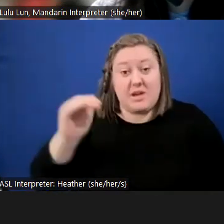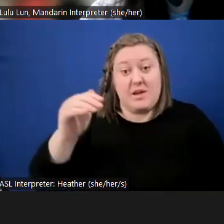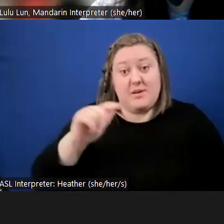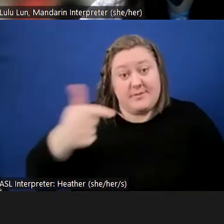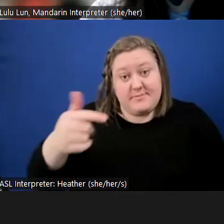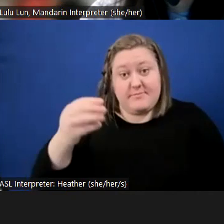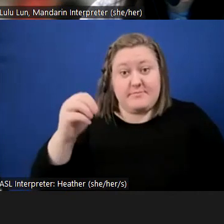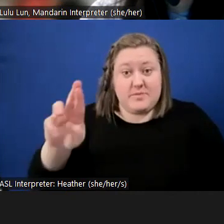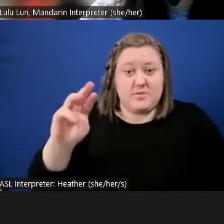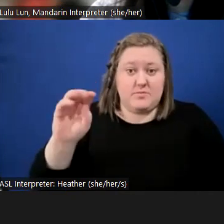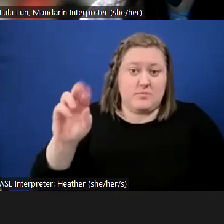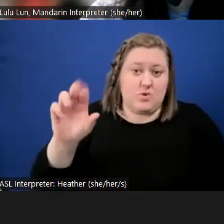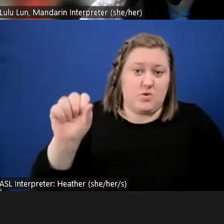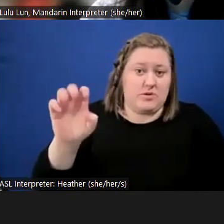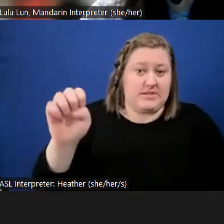for now.